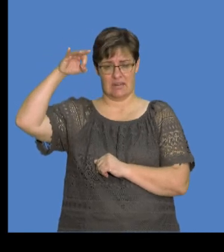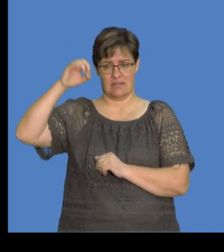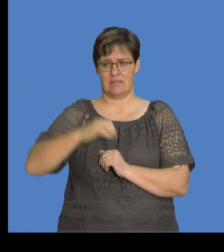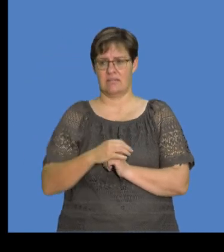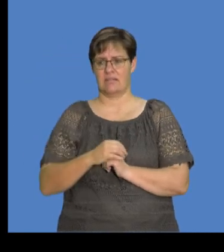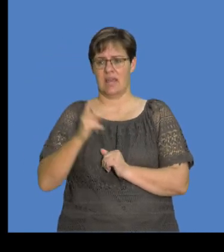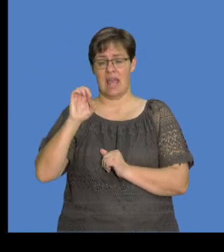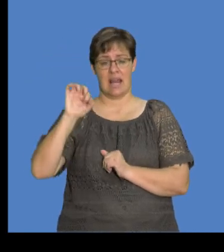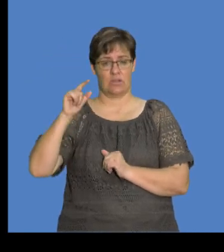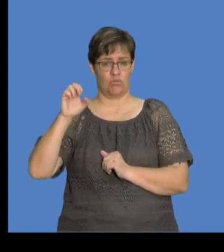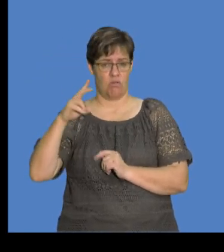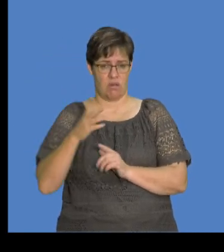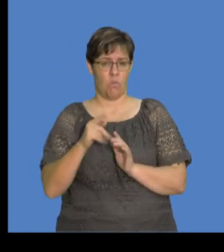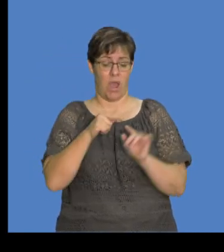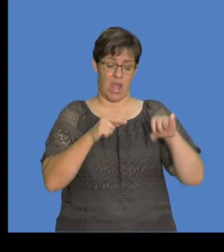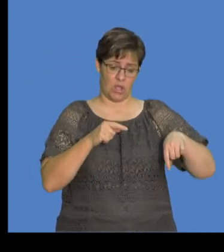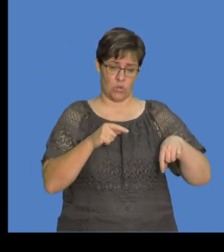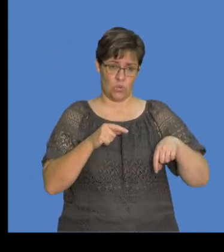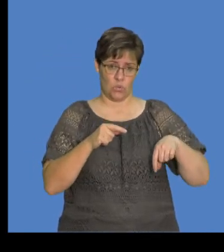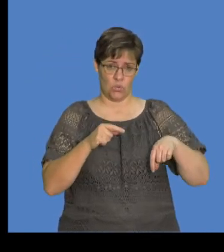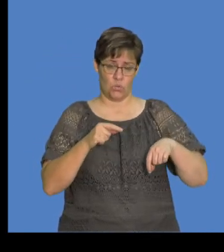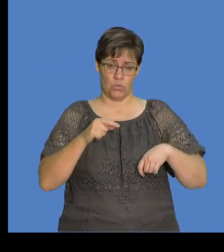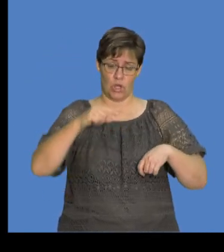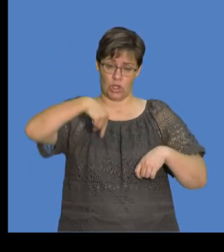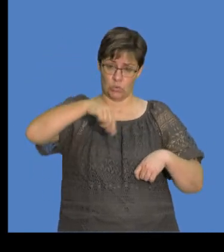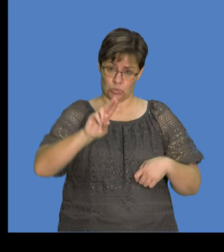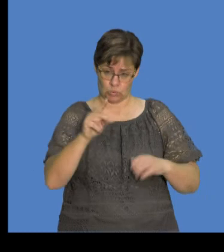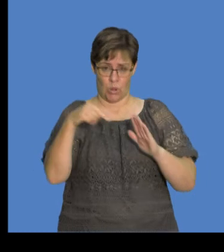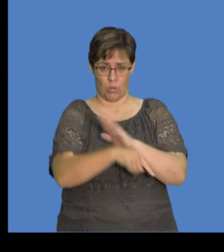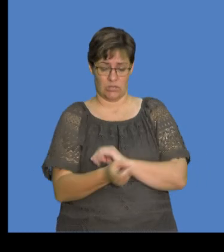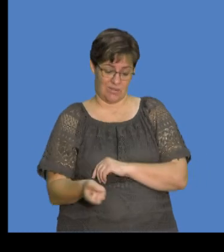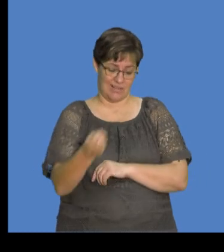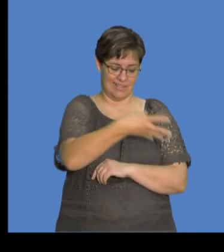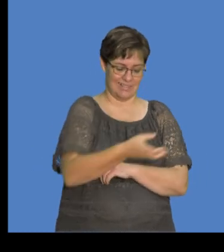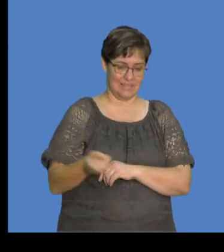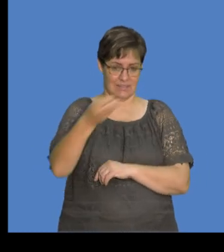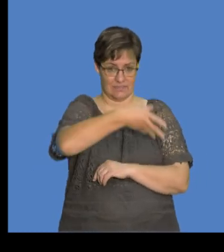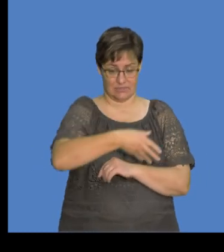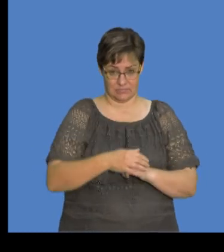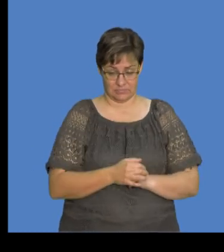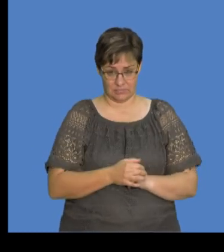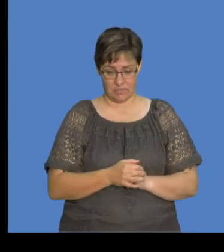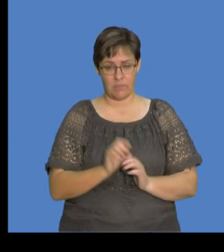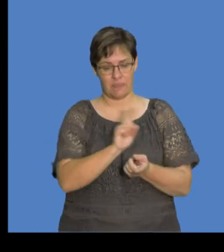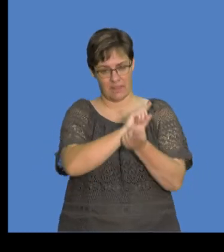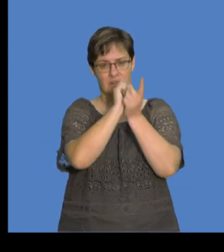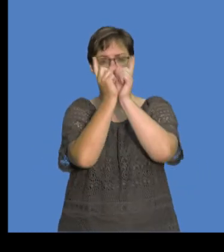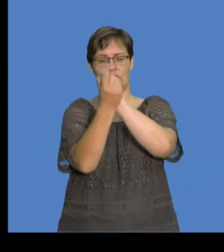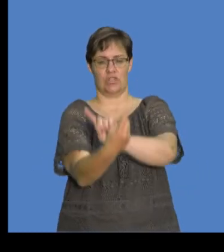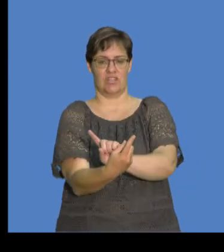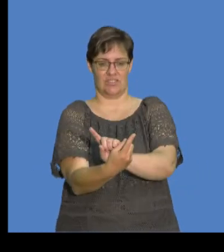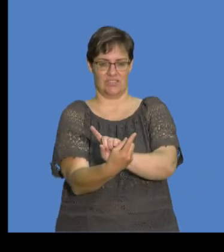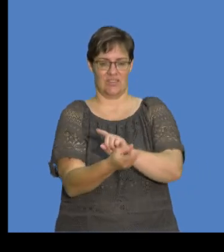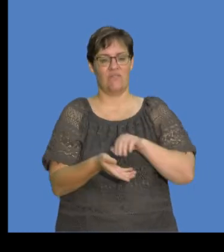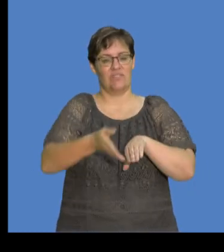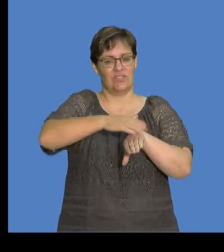that were lost by Q2, right? So this is the change of